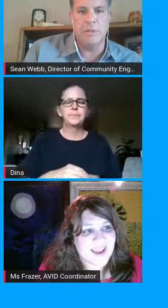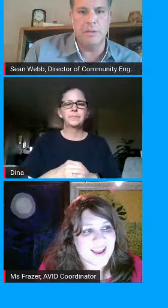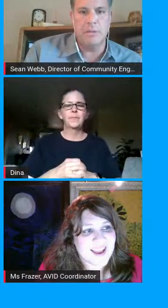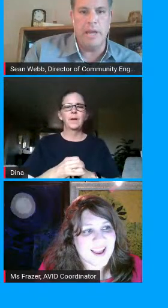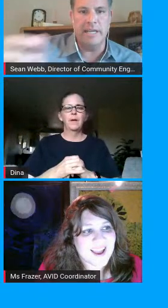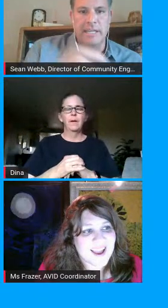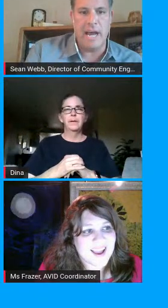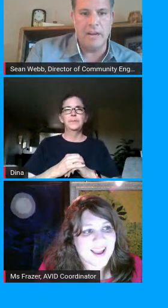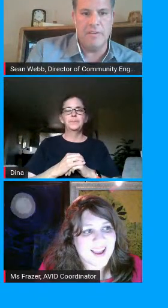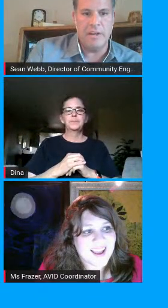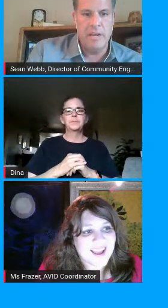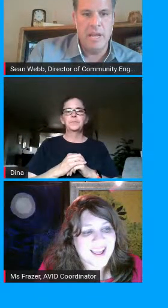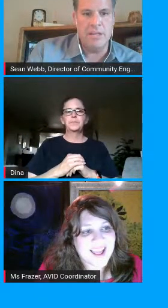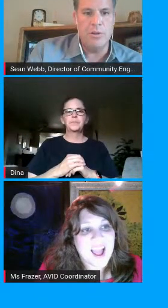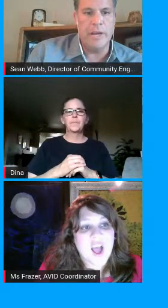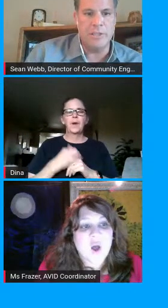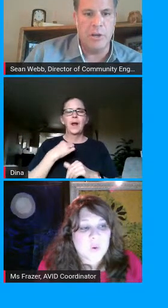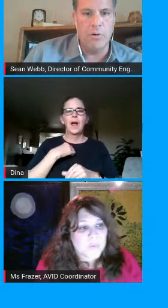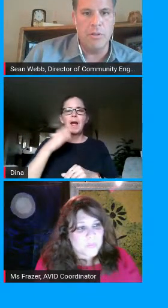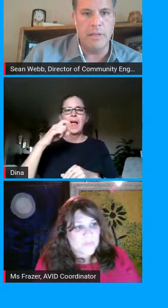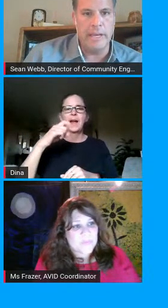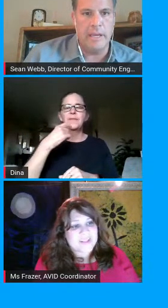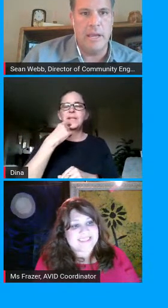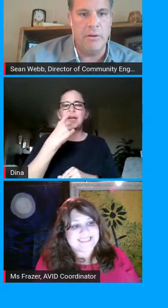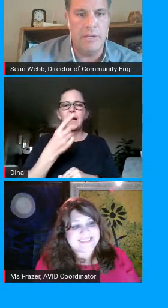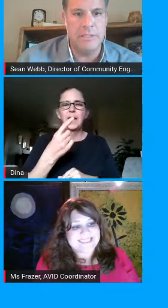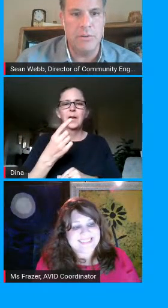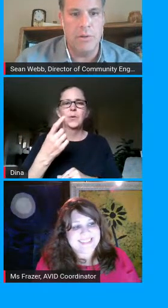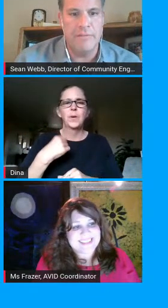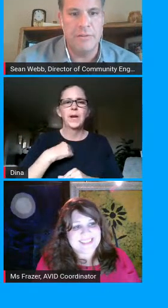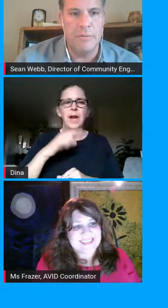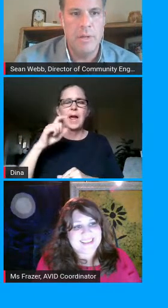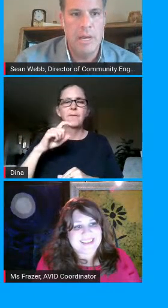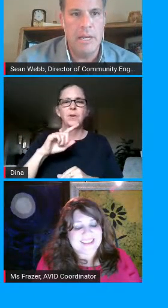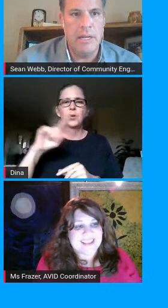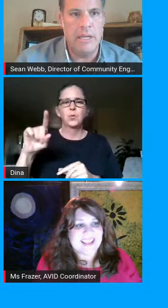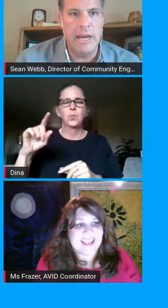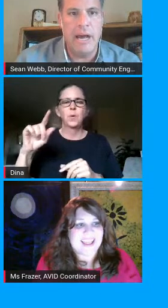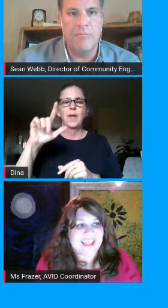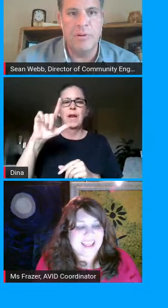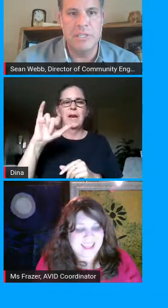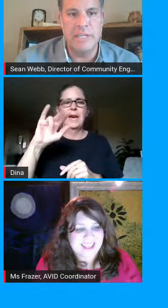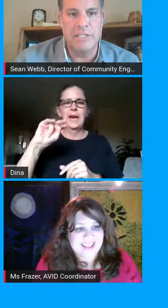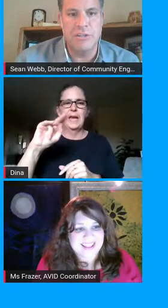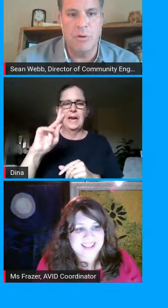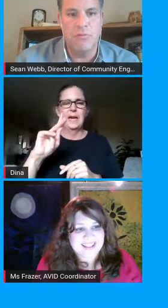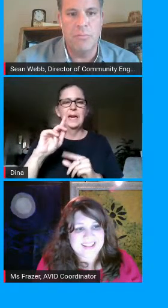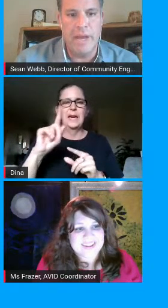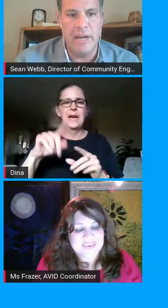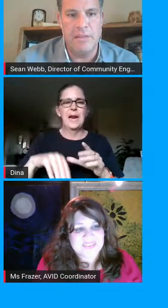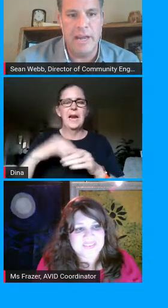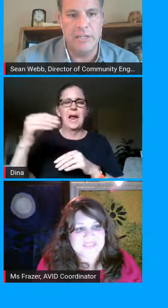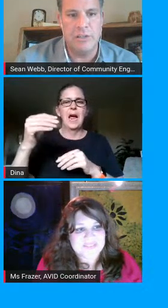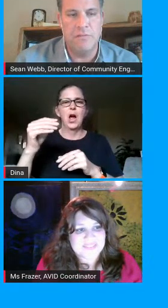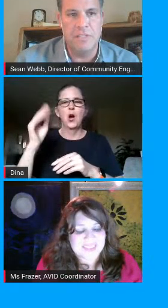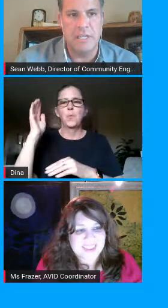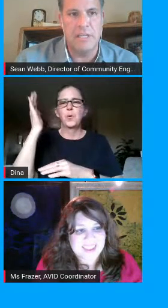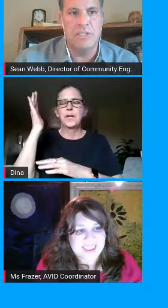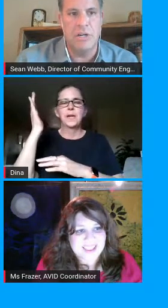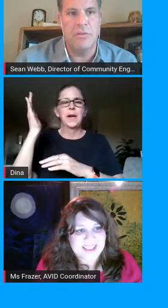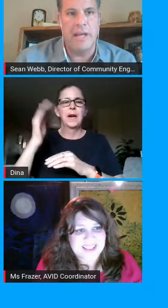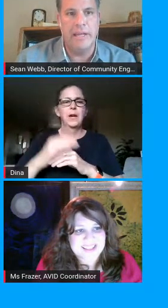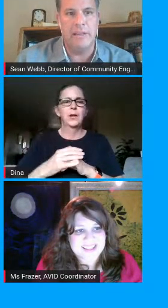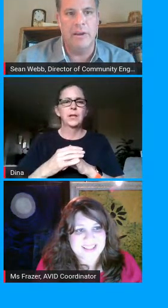unless we exit out of it and you actually go to the link carrie so you'll have to get out of presentation mode from that and then actually